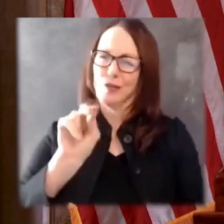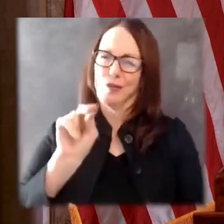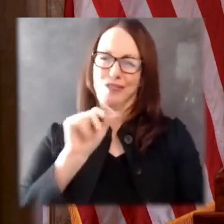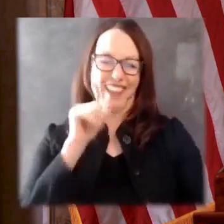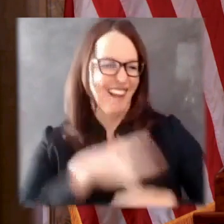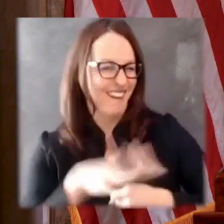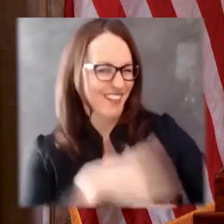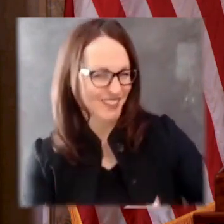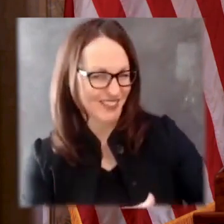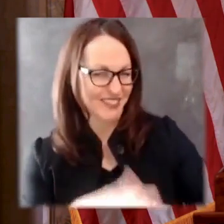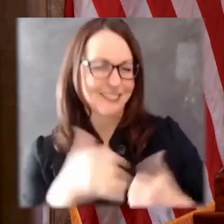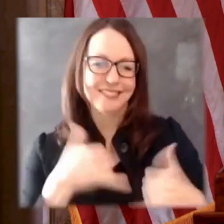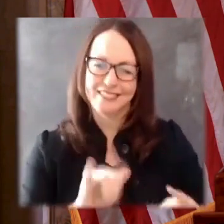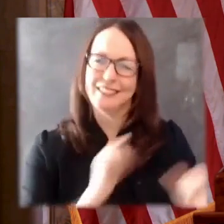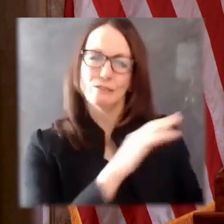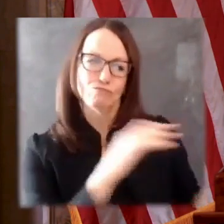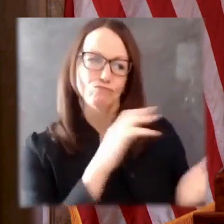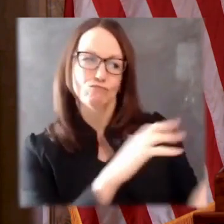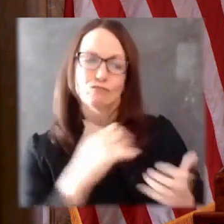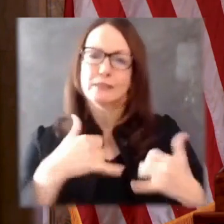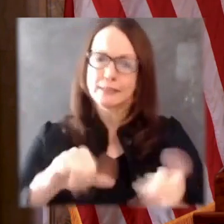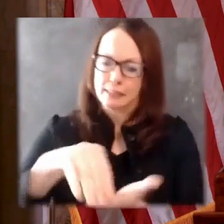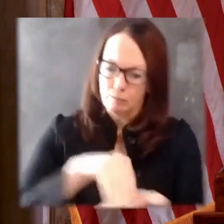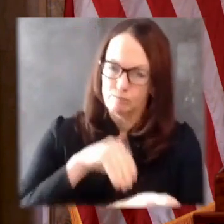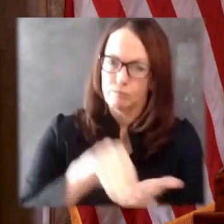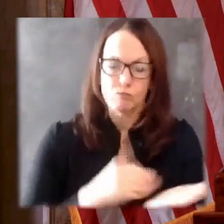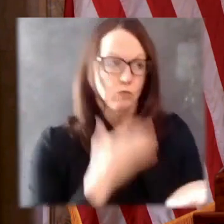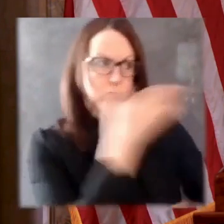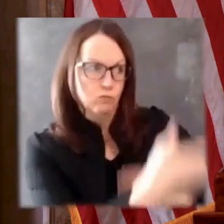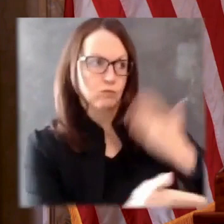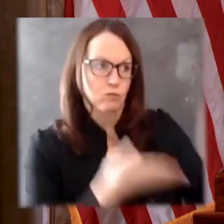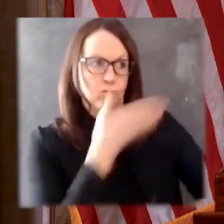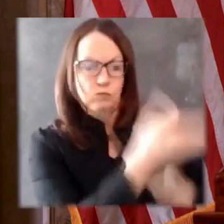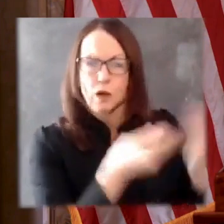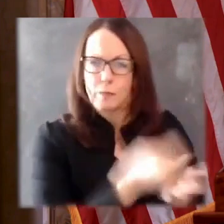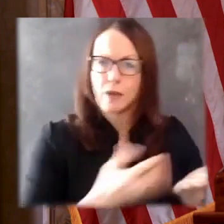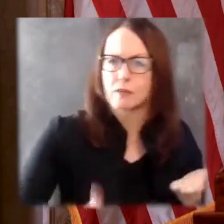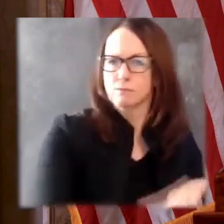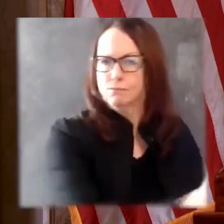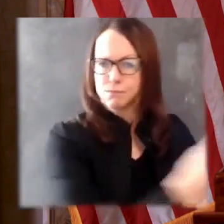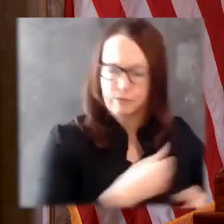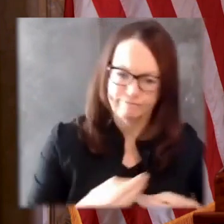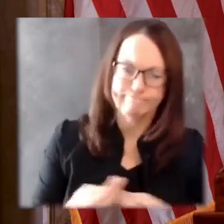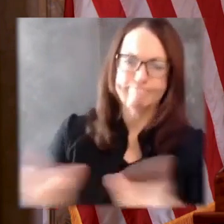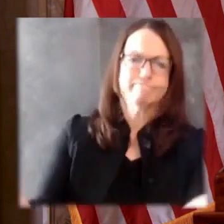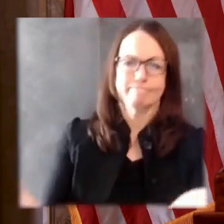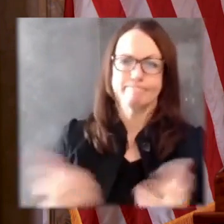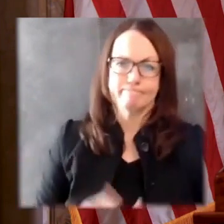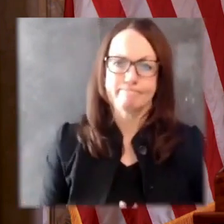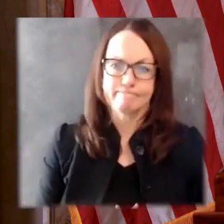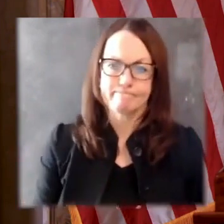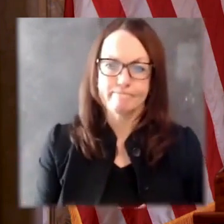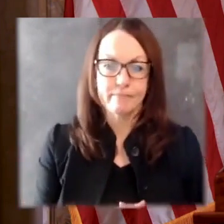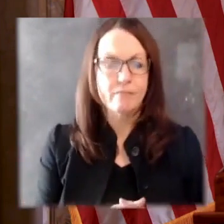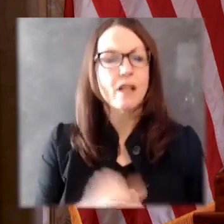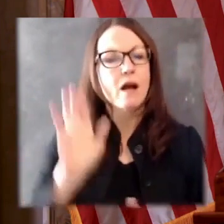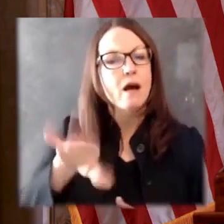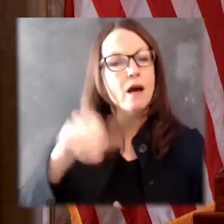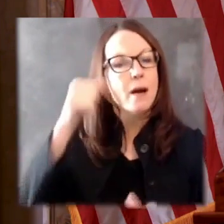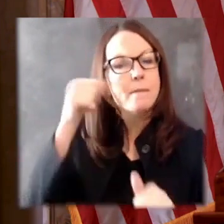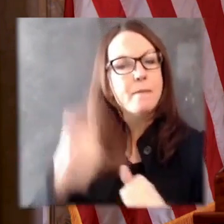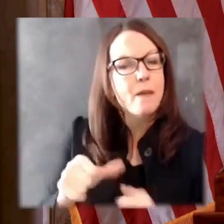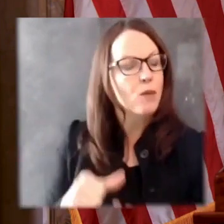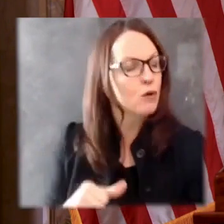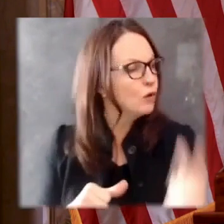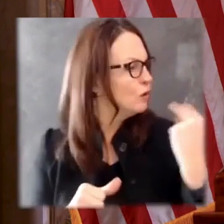doubt carry into this new year. But as we reflect on these challenges, the magnitude of what this